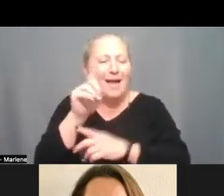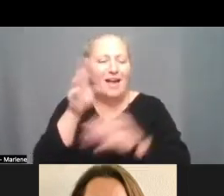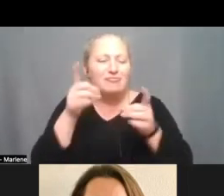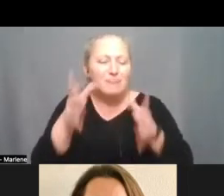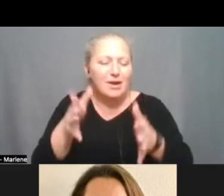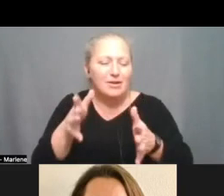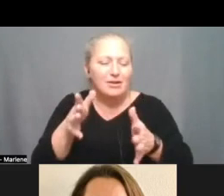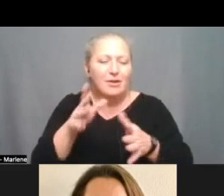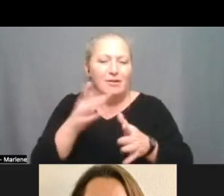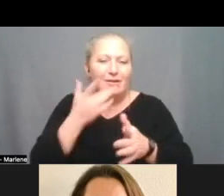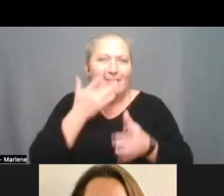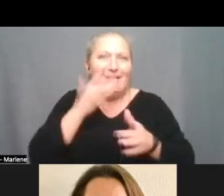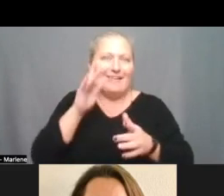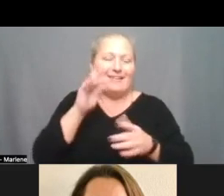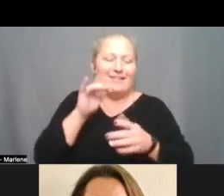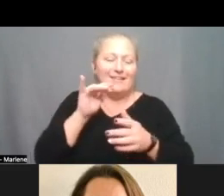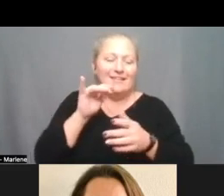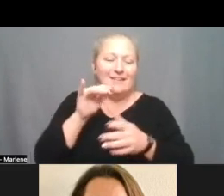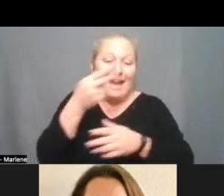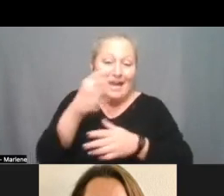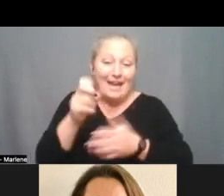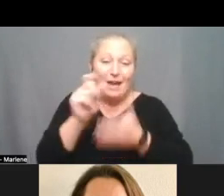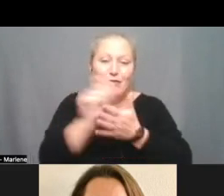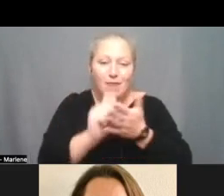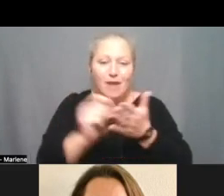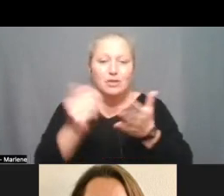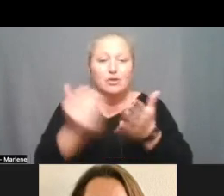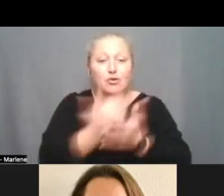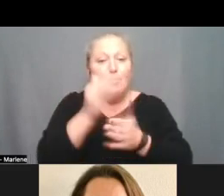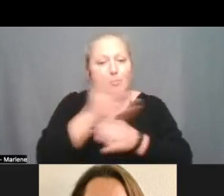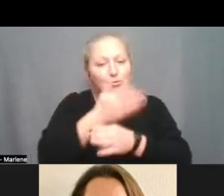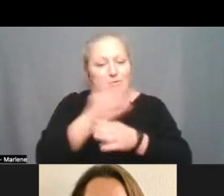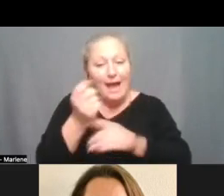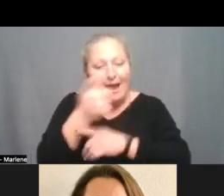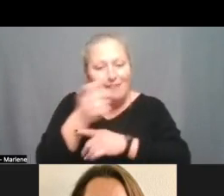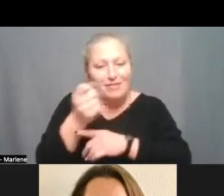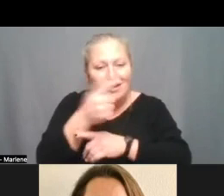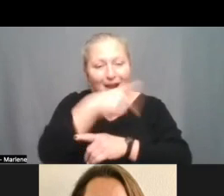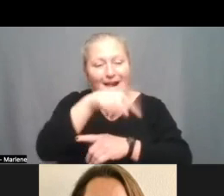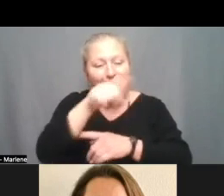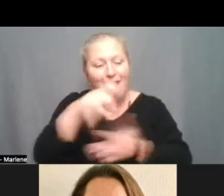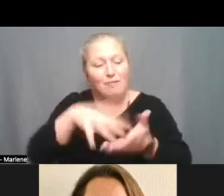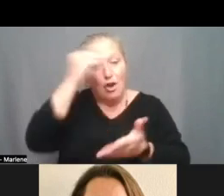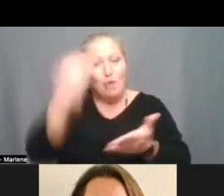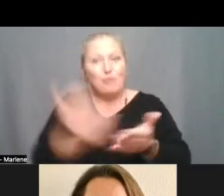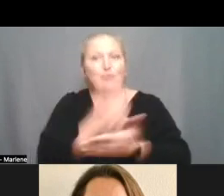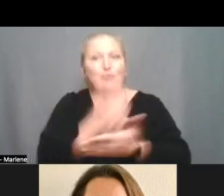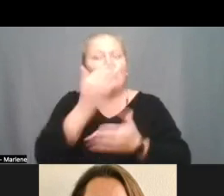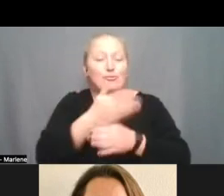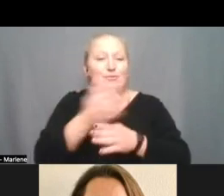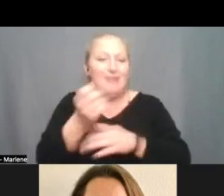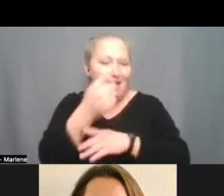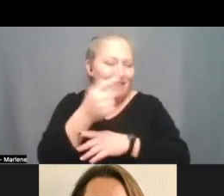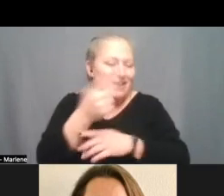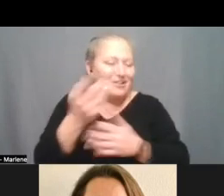Fortunately for us, he writes a new piece of music for them every year and they have to learn a new routine every year. And the students were